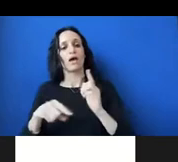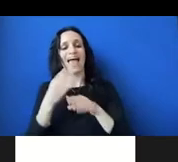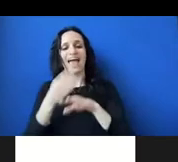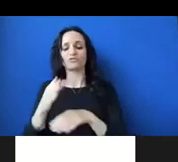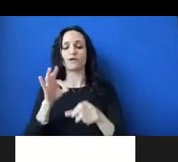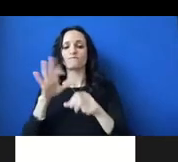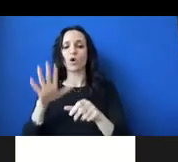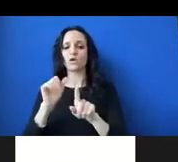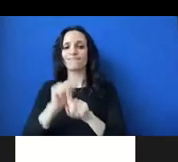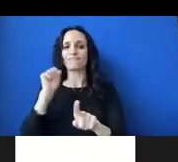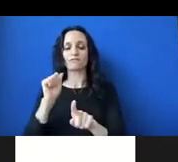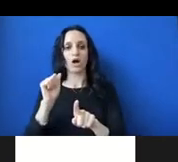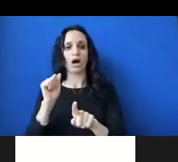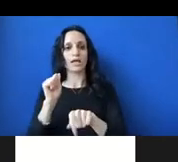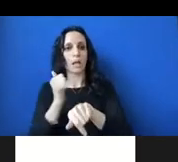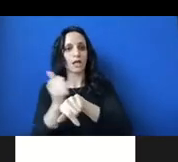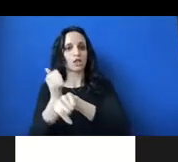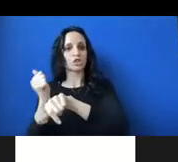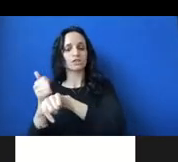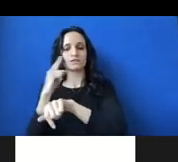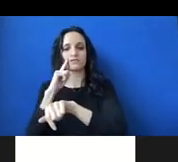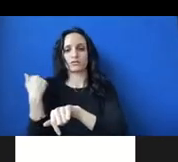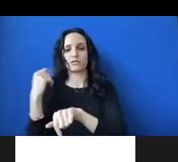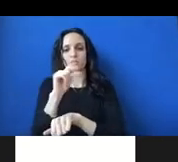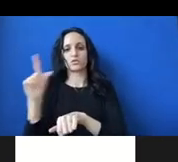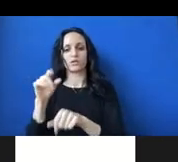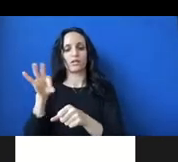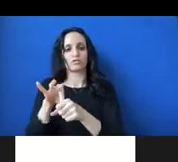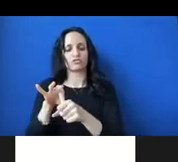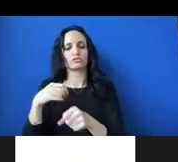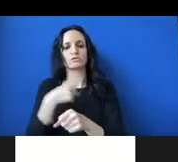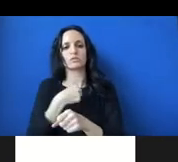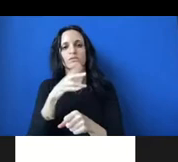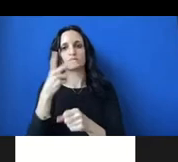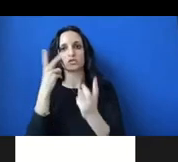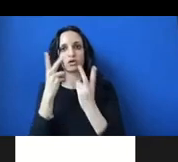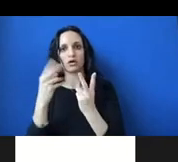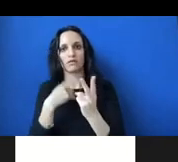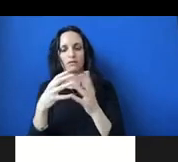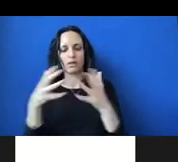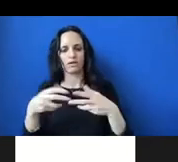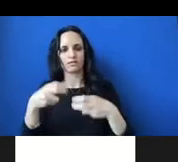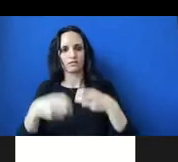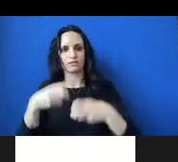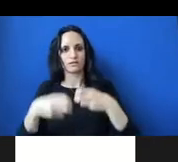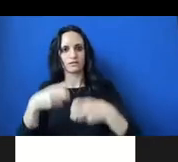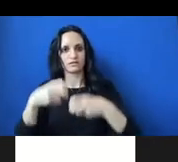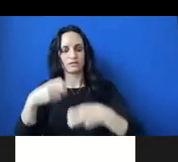allegations in the 2020 elections, we saw that there were a lot of difficulties because